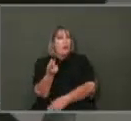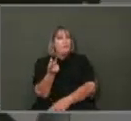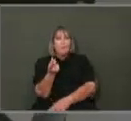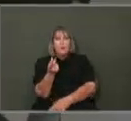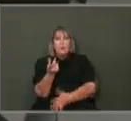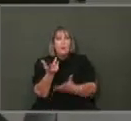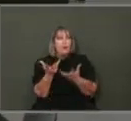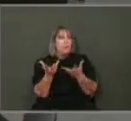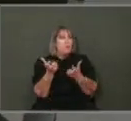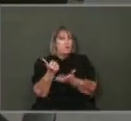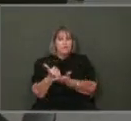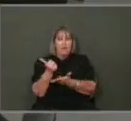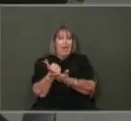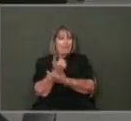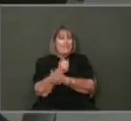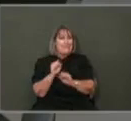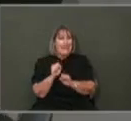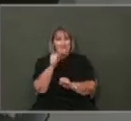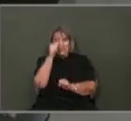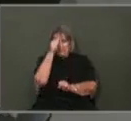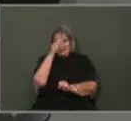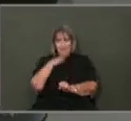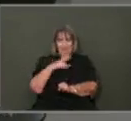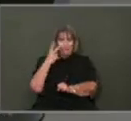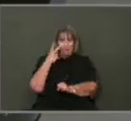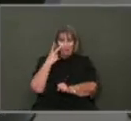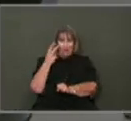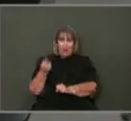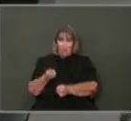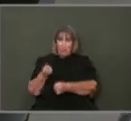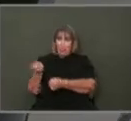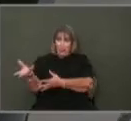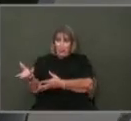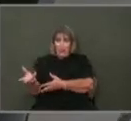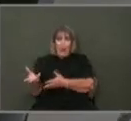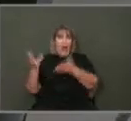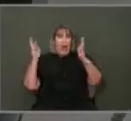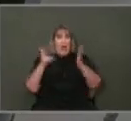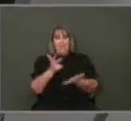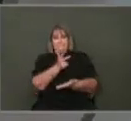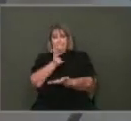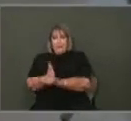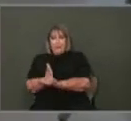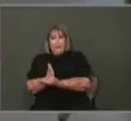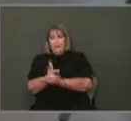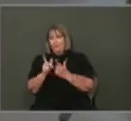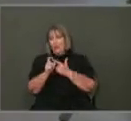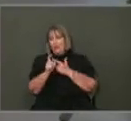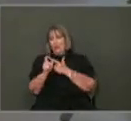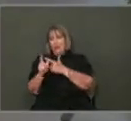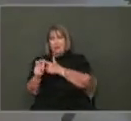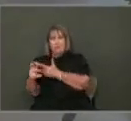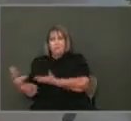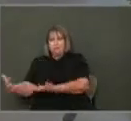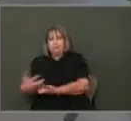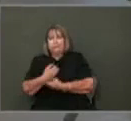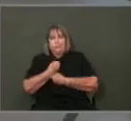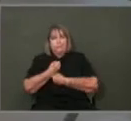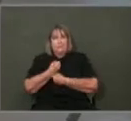he was one of those. Because he ran after the dog before the dog got into the highway. That's mainly,